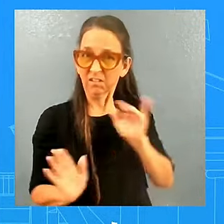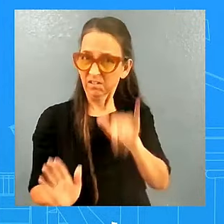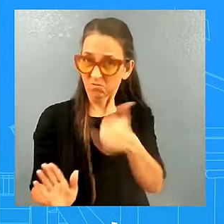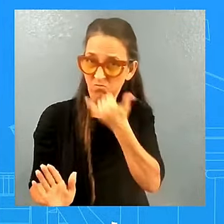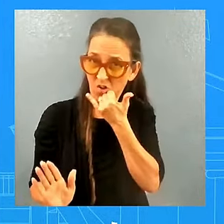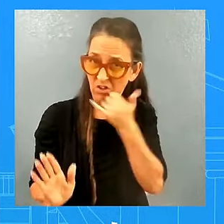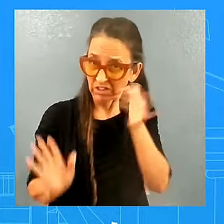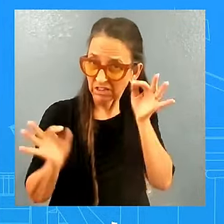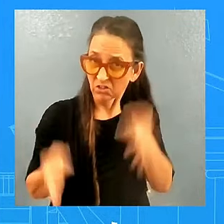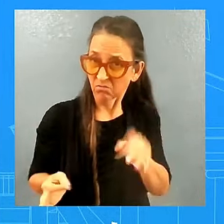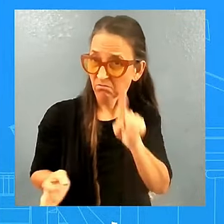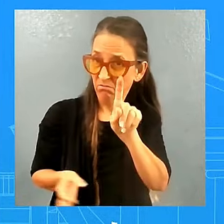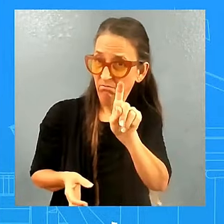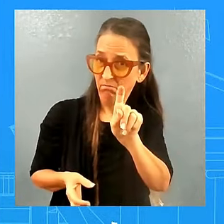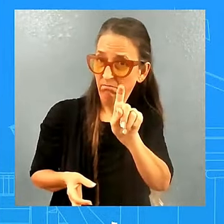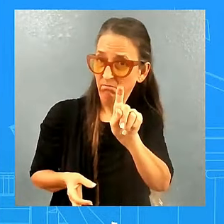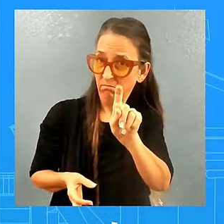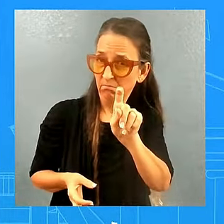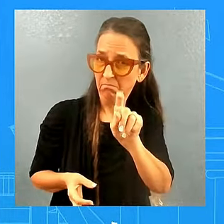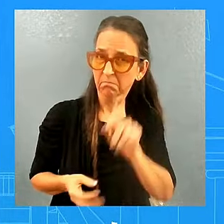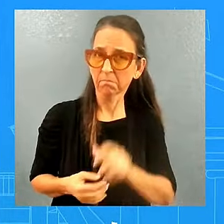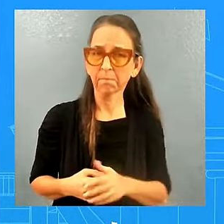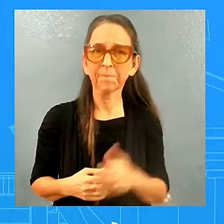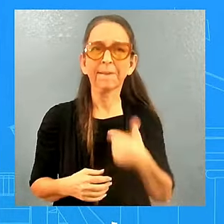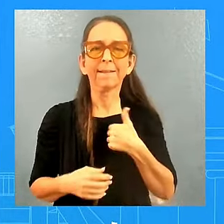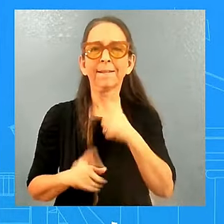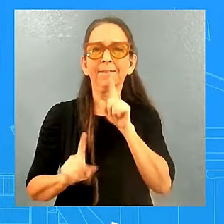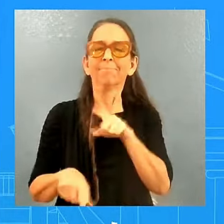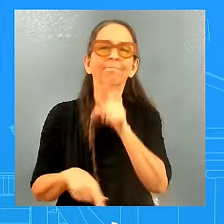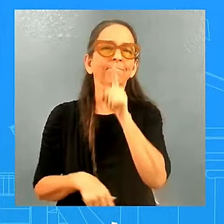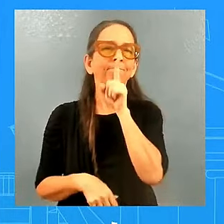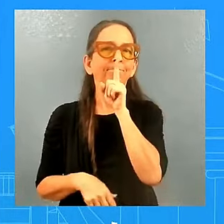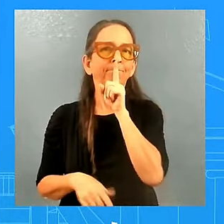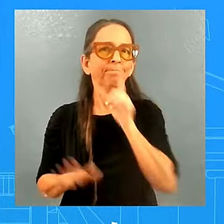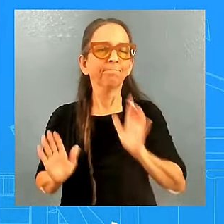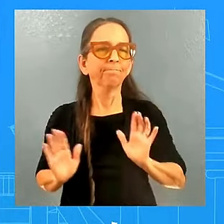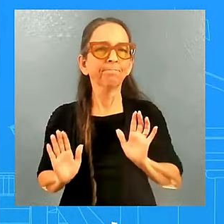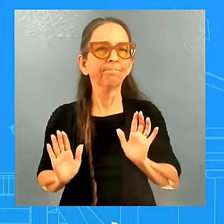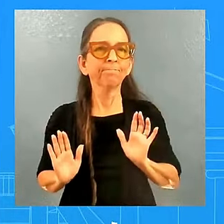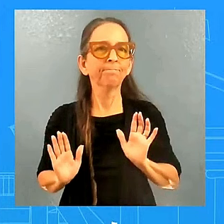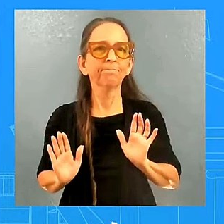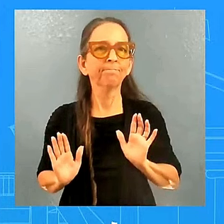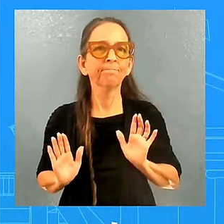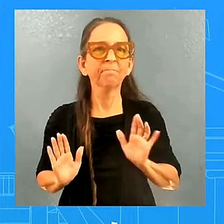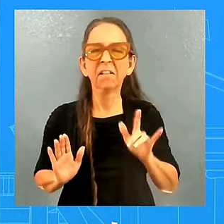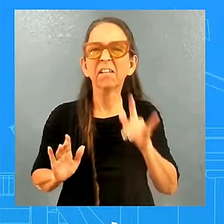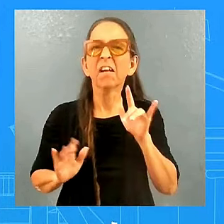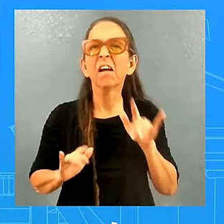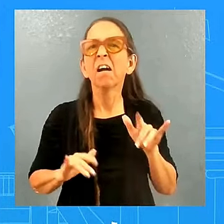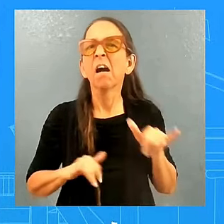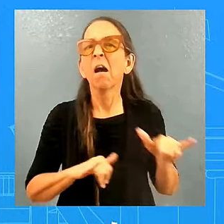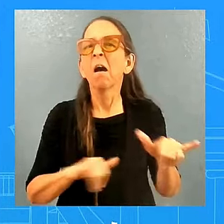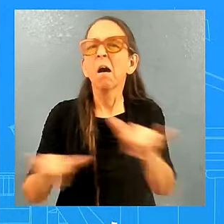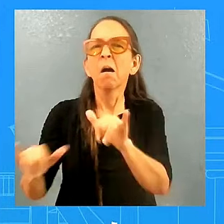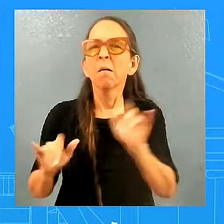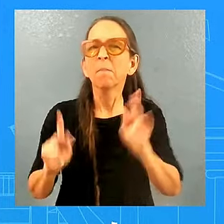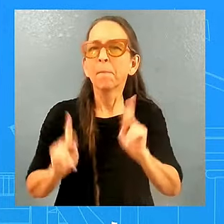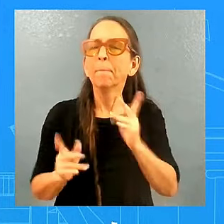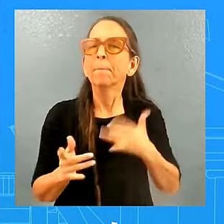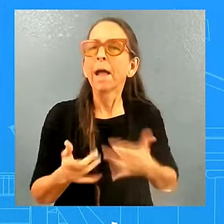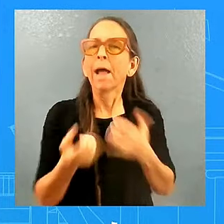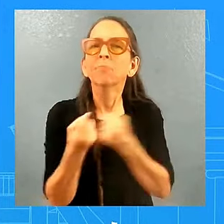going to get into that reporting. It is not unusual for people to rally behind the